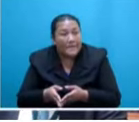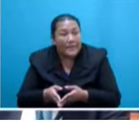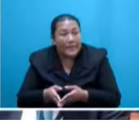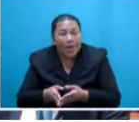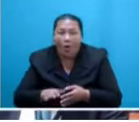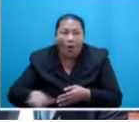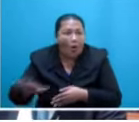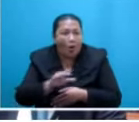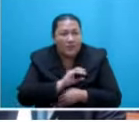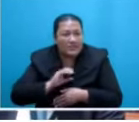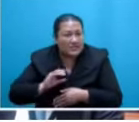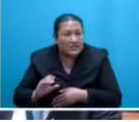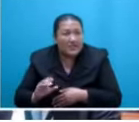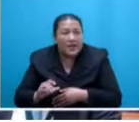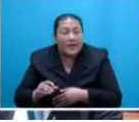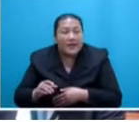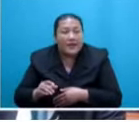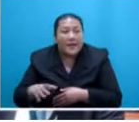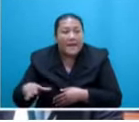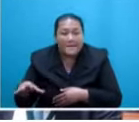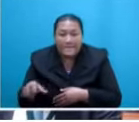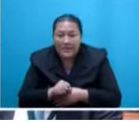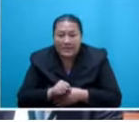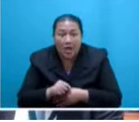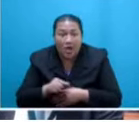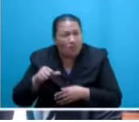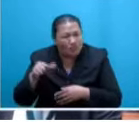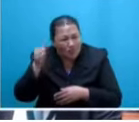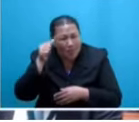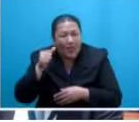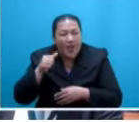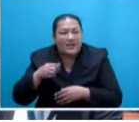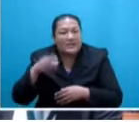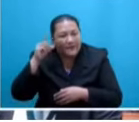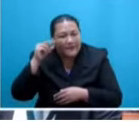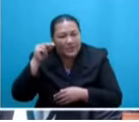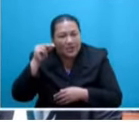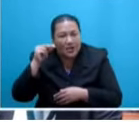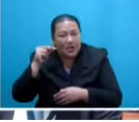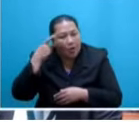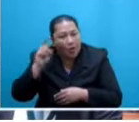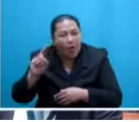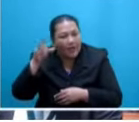citizens will now become known as Fijians. However, that does make